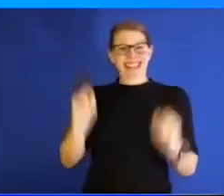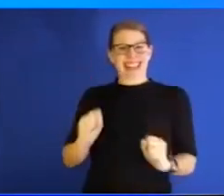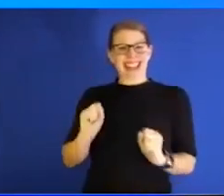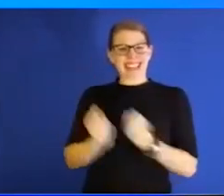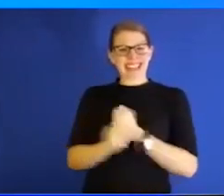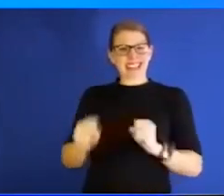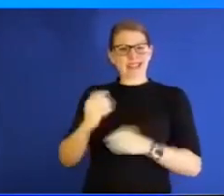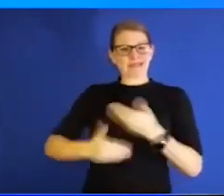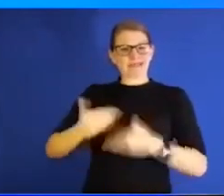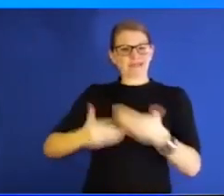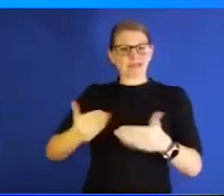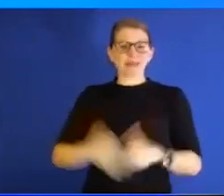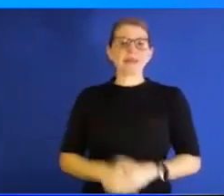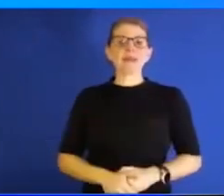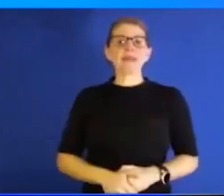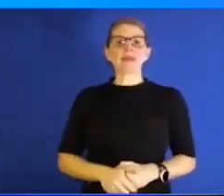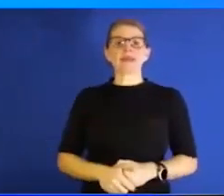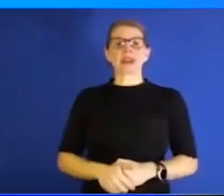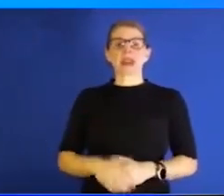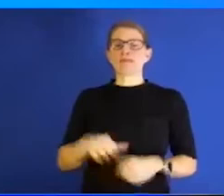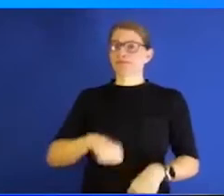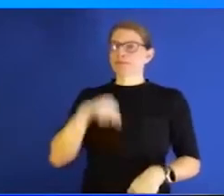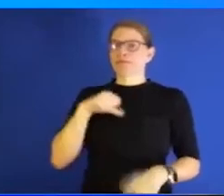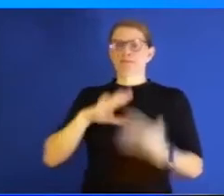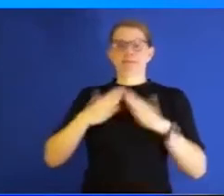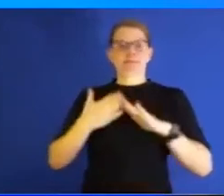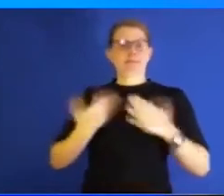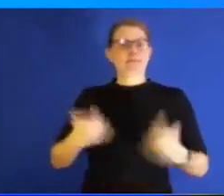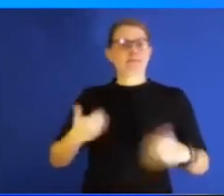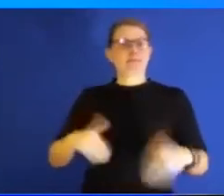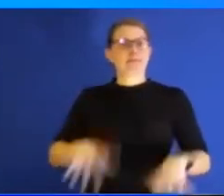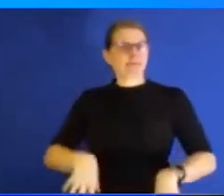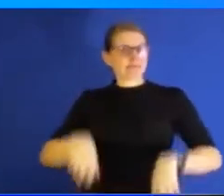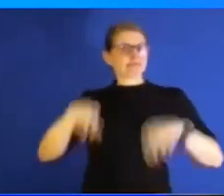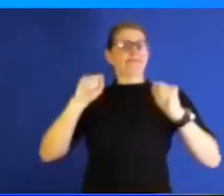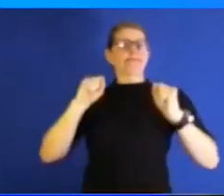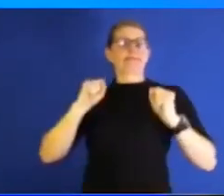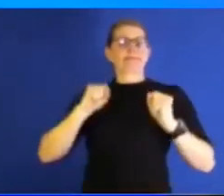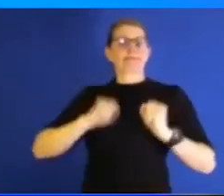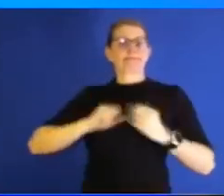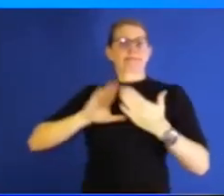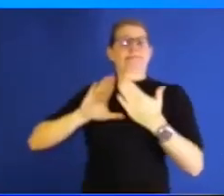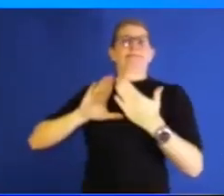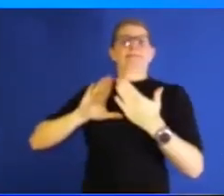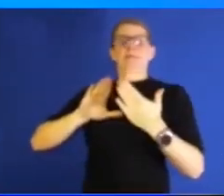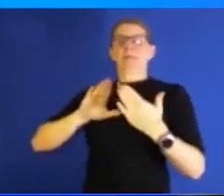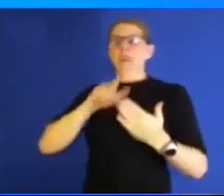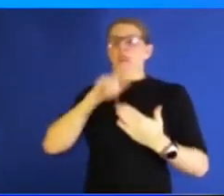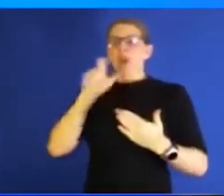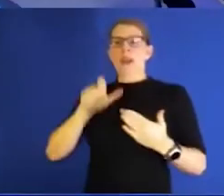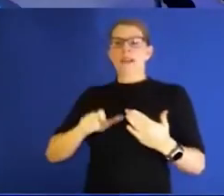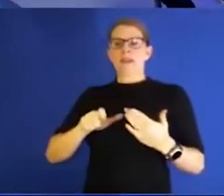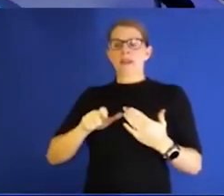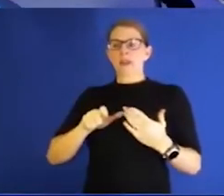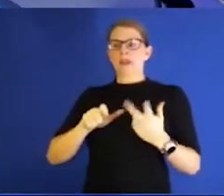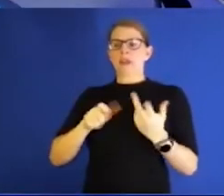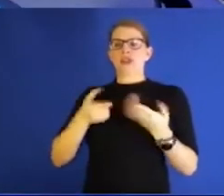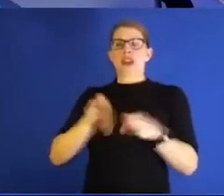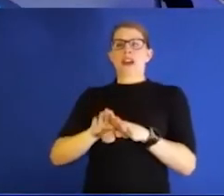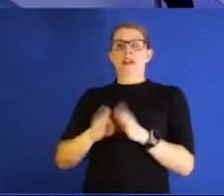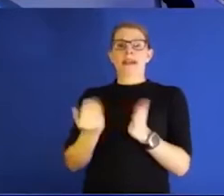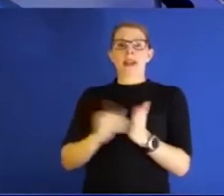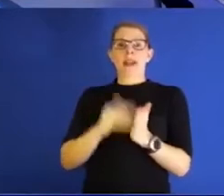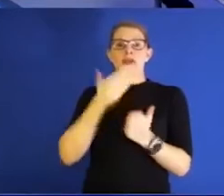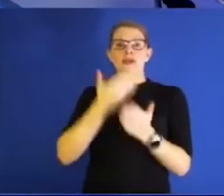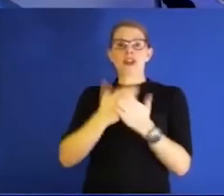really proud of the entire community and how they stepped up to make sure we don't have to find ourselves a situation where we need to shut it down again. Good leadership over there, I see.